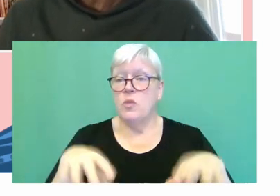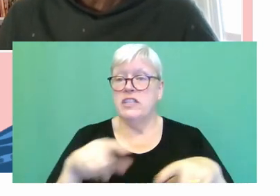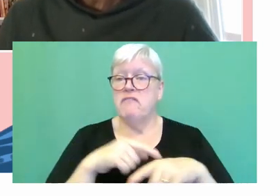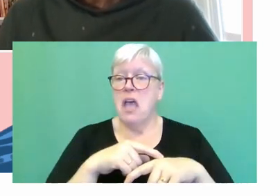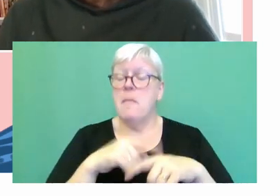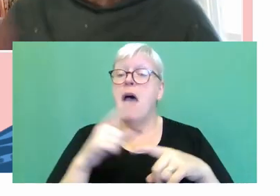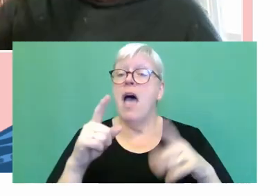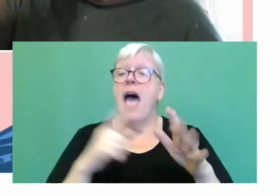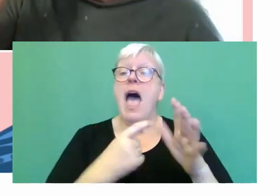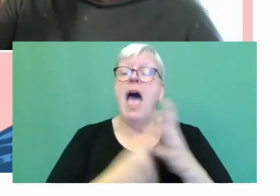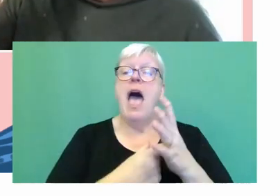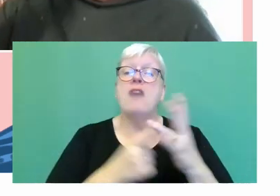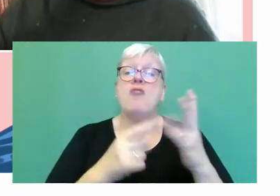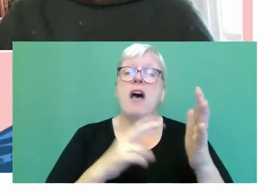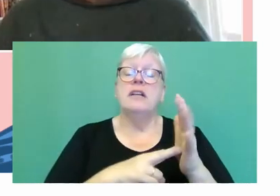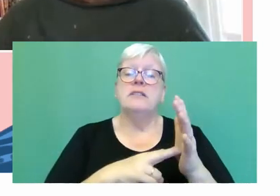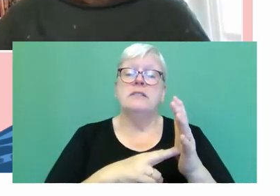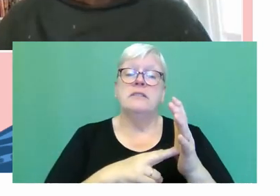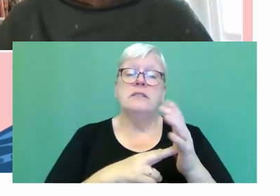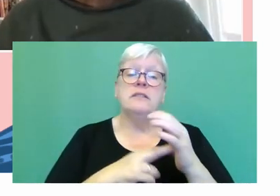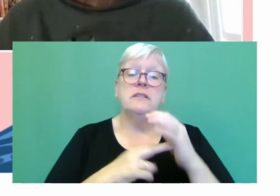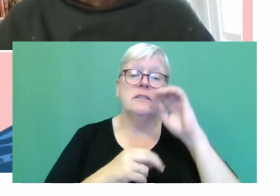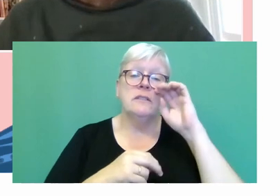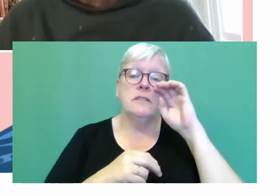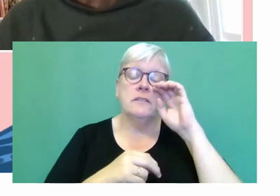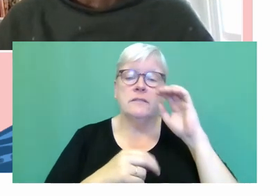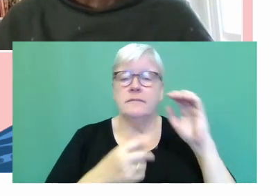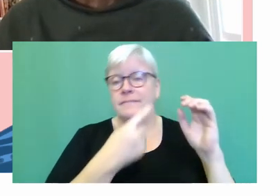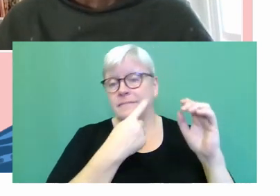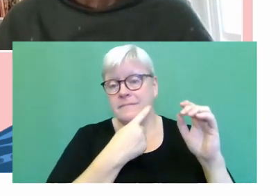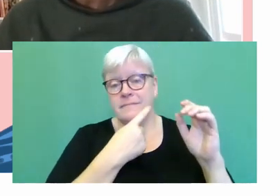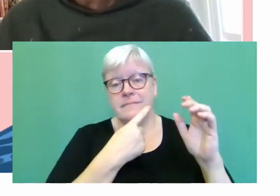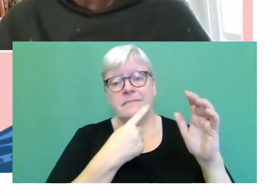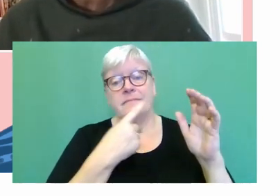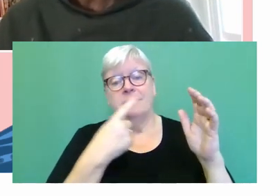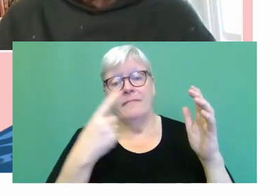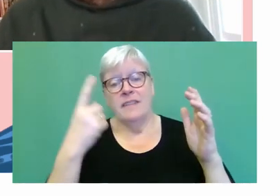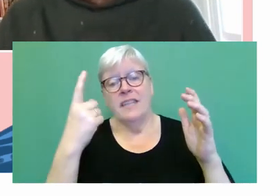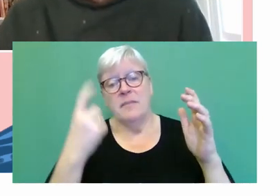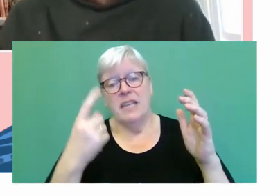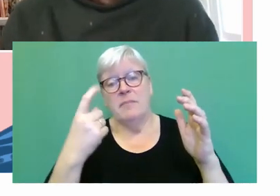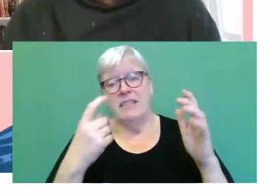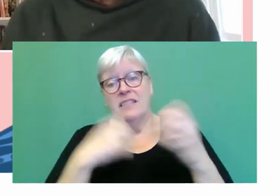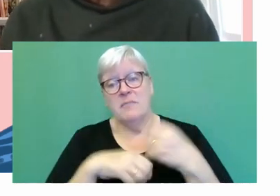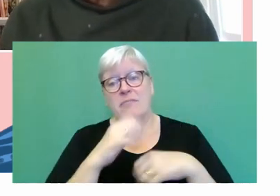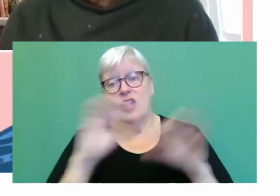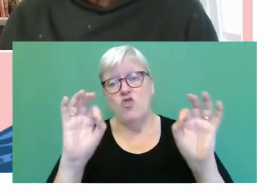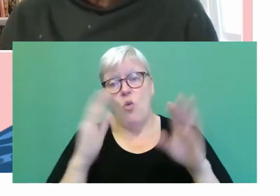doesn't prove him right. But Baba's mind proves him right by being unemployed. And then he